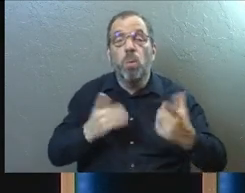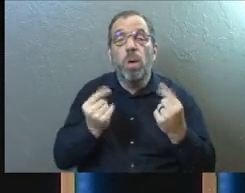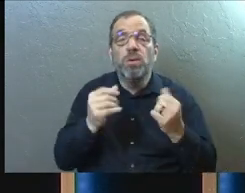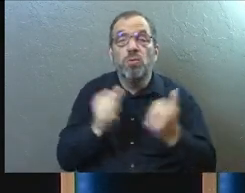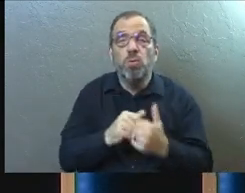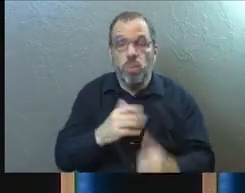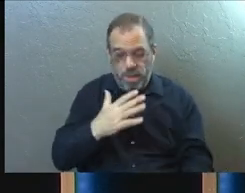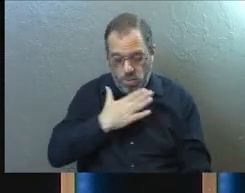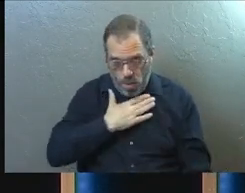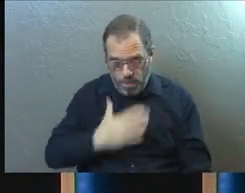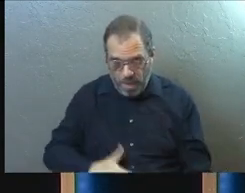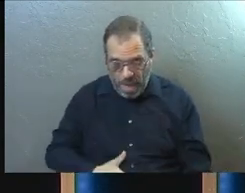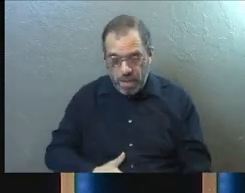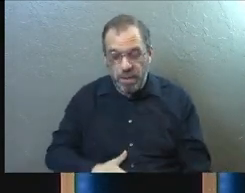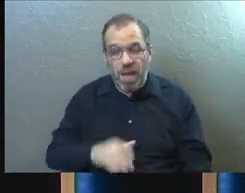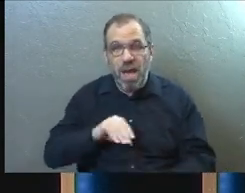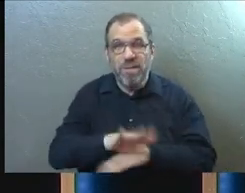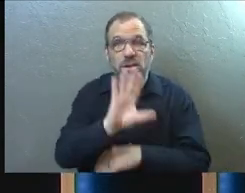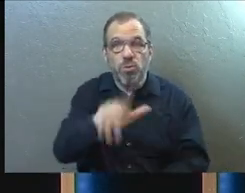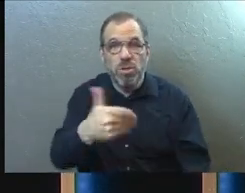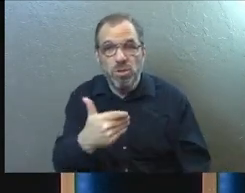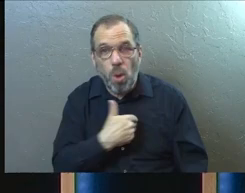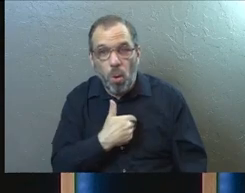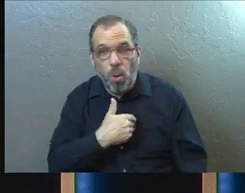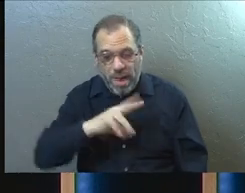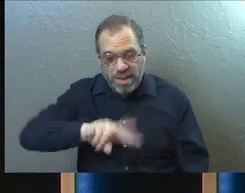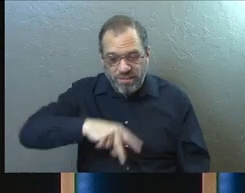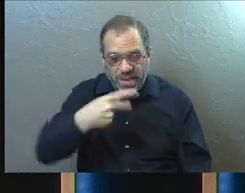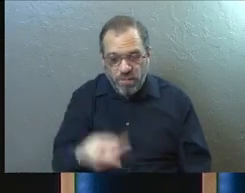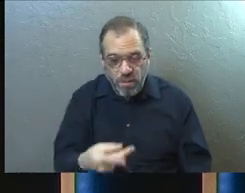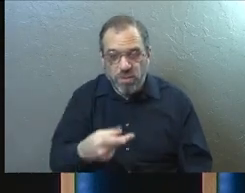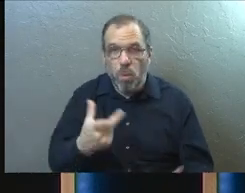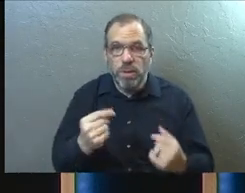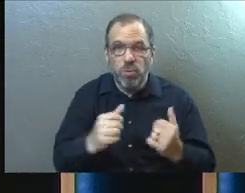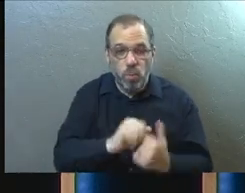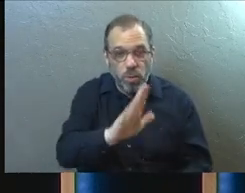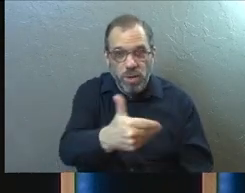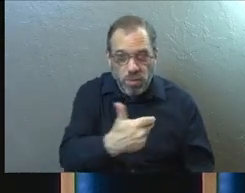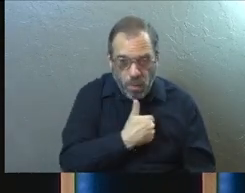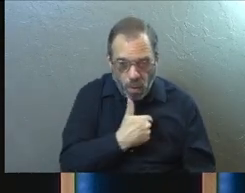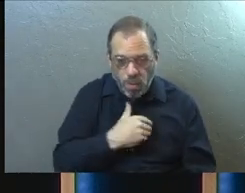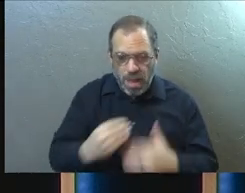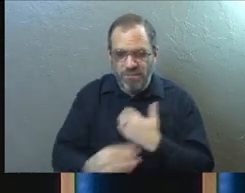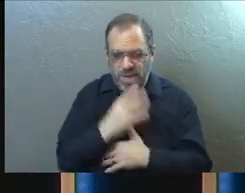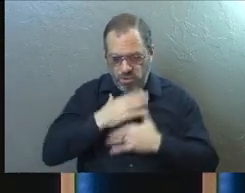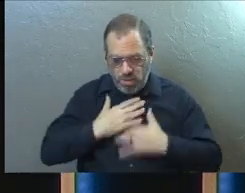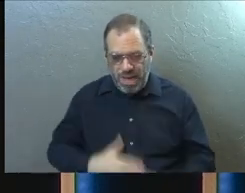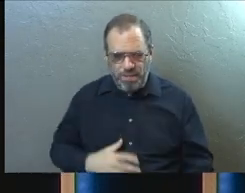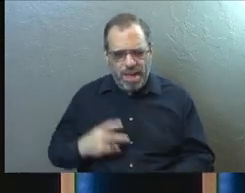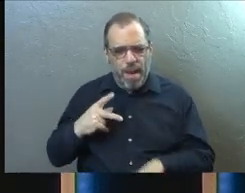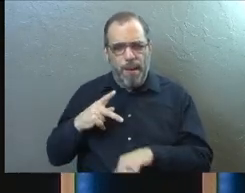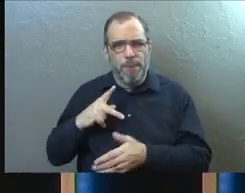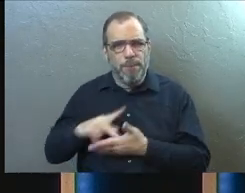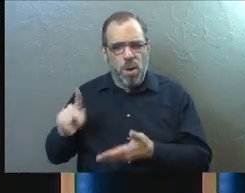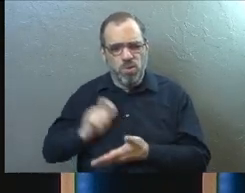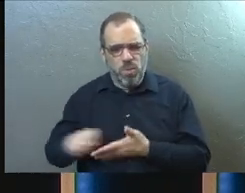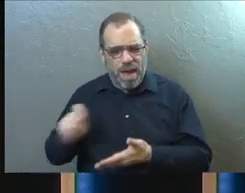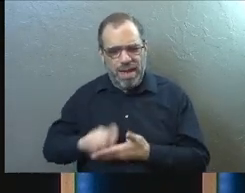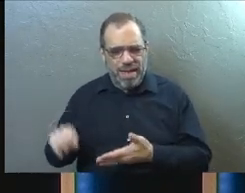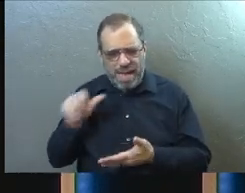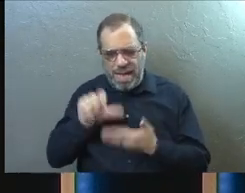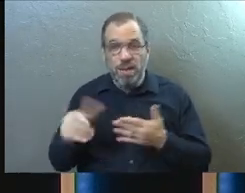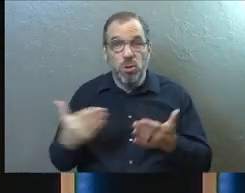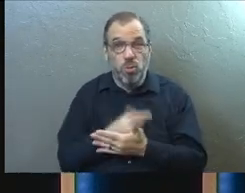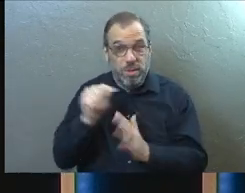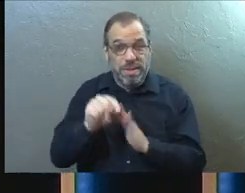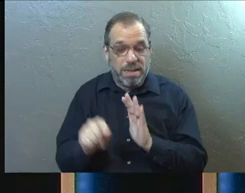your soul and vice versa. And one of the things that Paul is going to continually get kind of run into as he's writing these letters in your